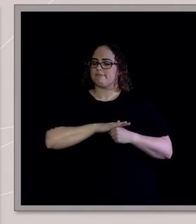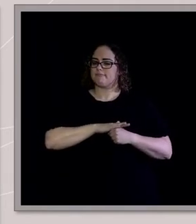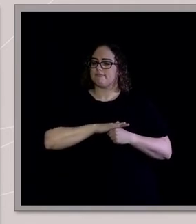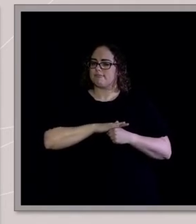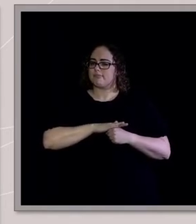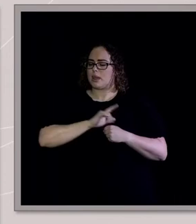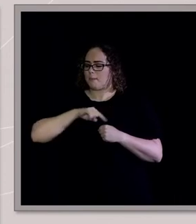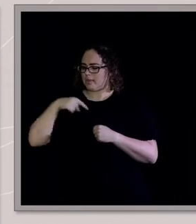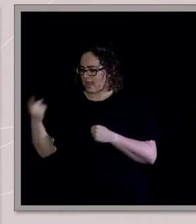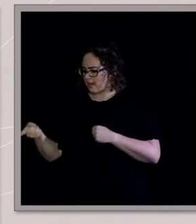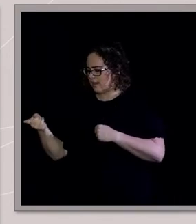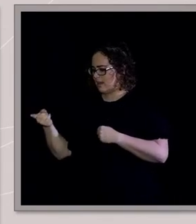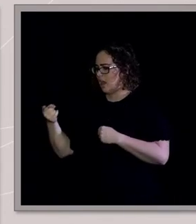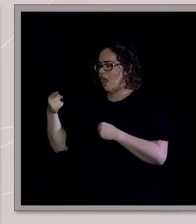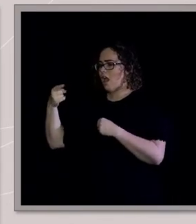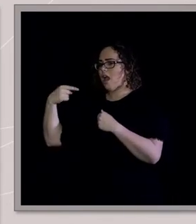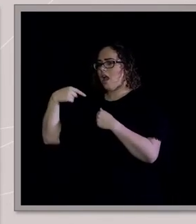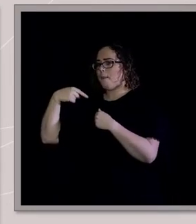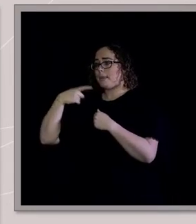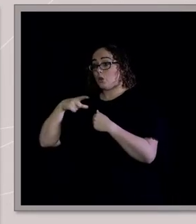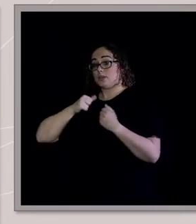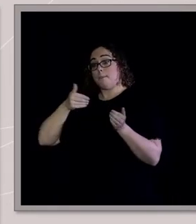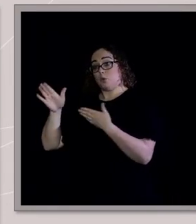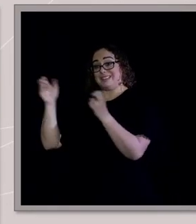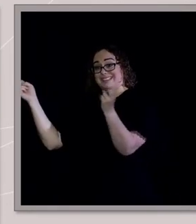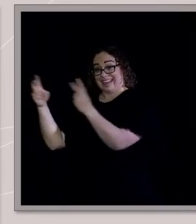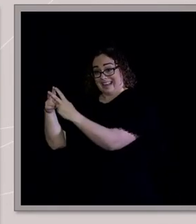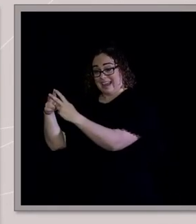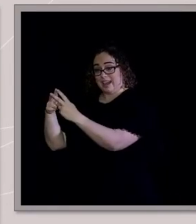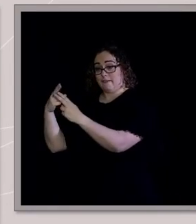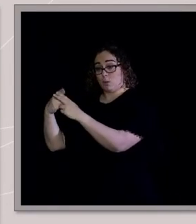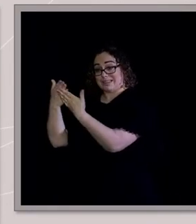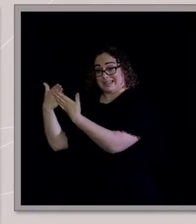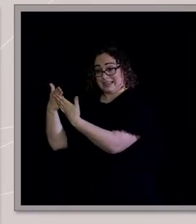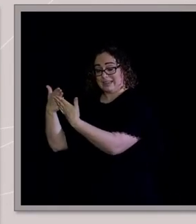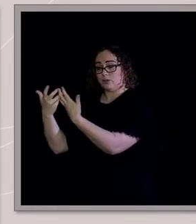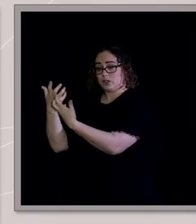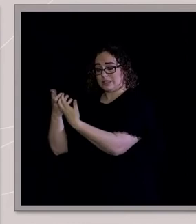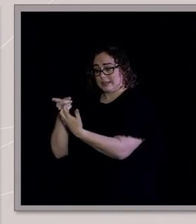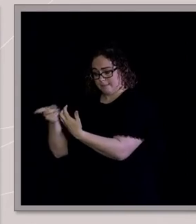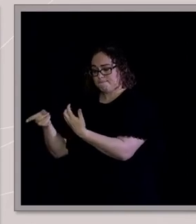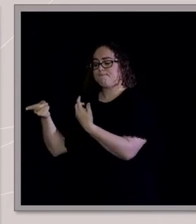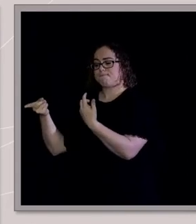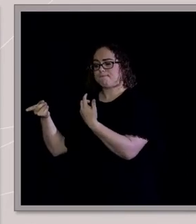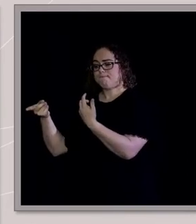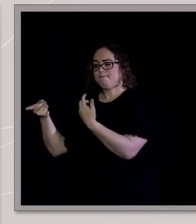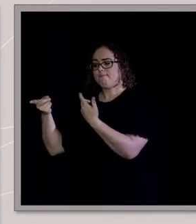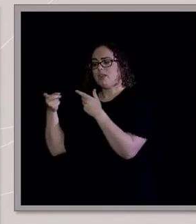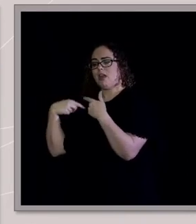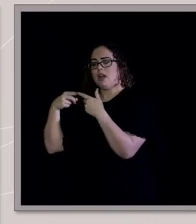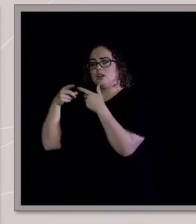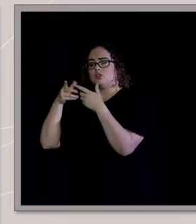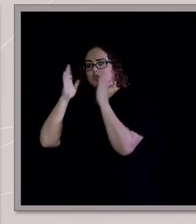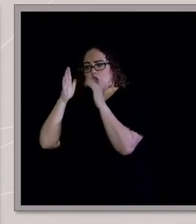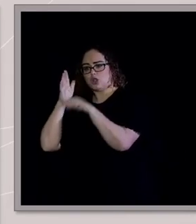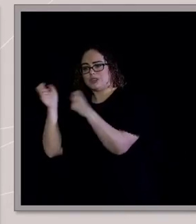also I joined the Sydney branch of the church, which was a lot more insular because it was bigger. So the people in the bigger branches like Sydney, Melbourne,